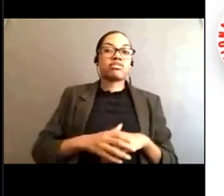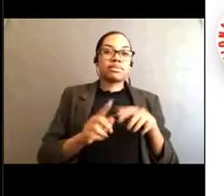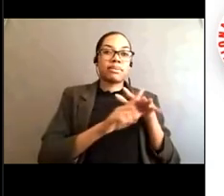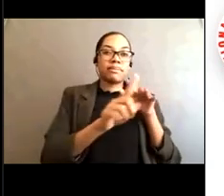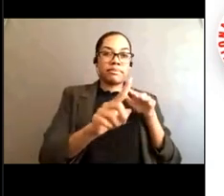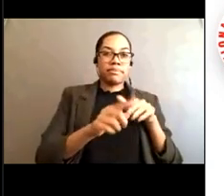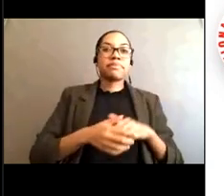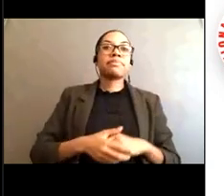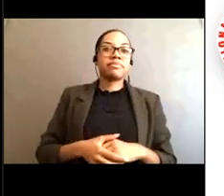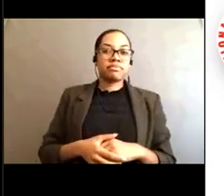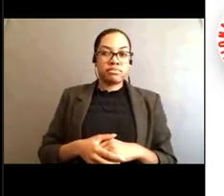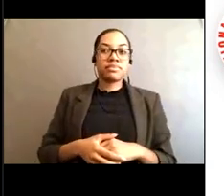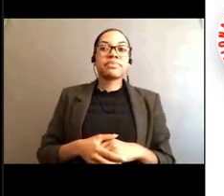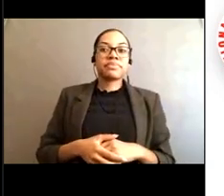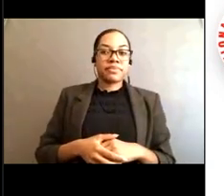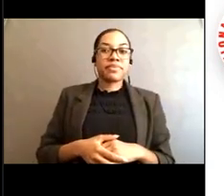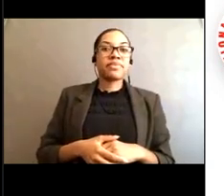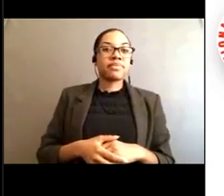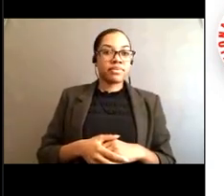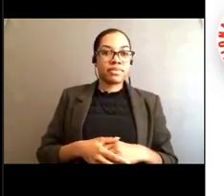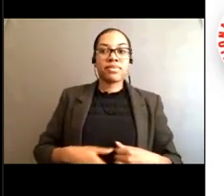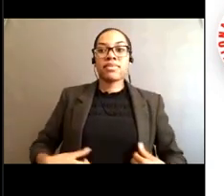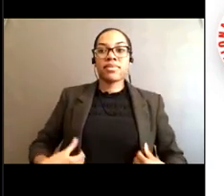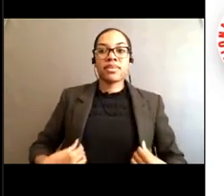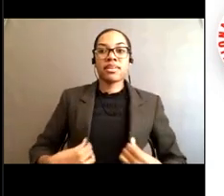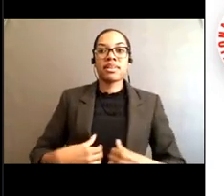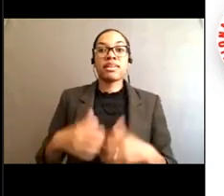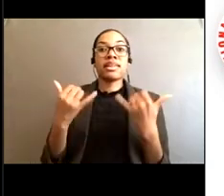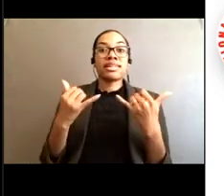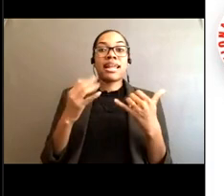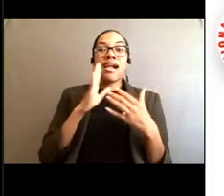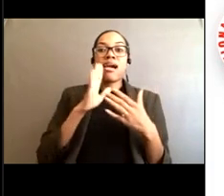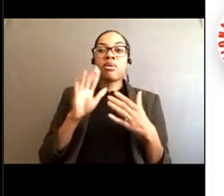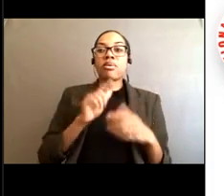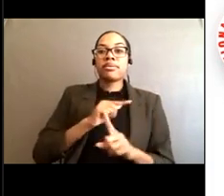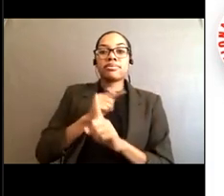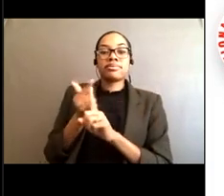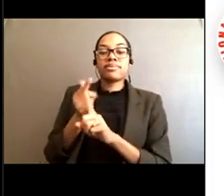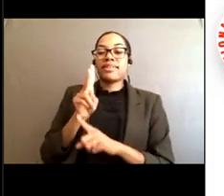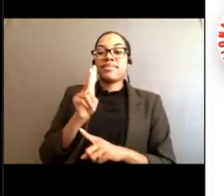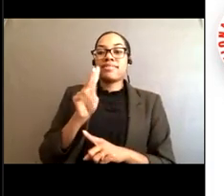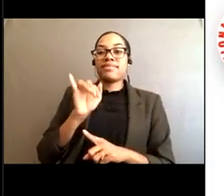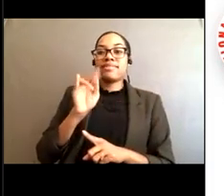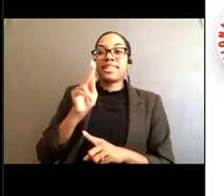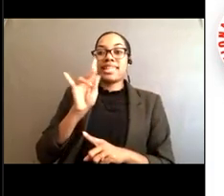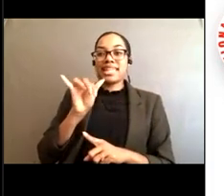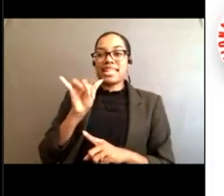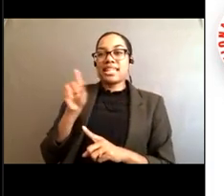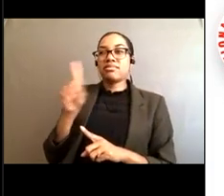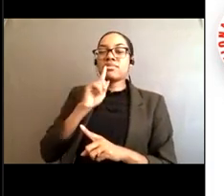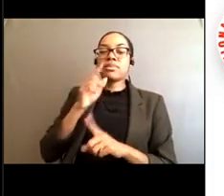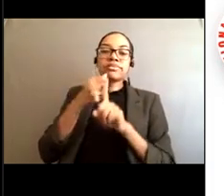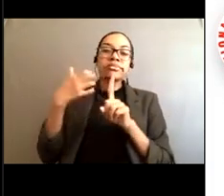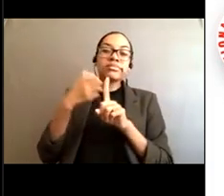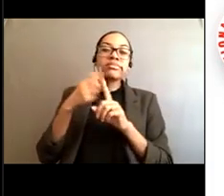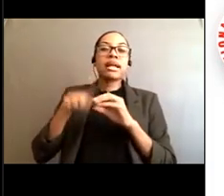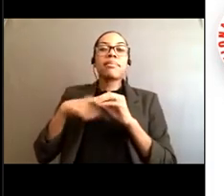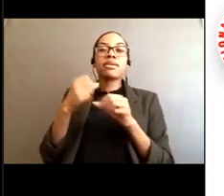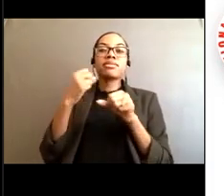I'm going to pass over the presentation to Vicki, who's going to talk about some important statistics and the Hurricane